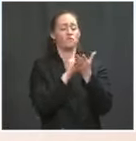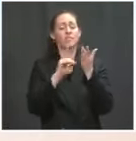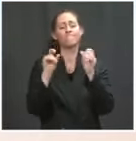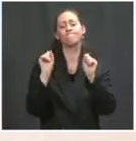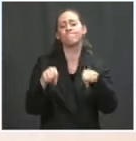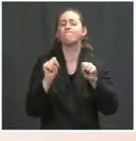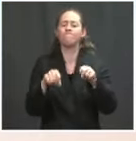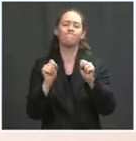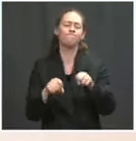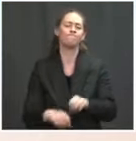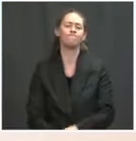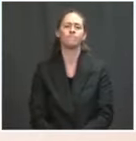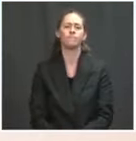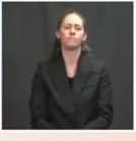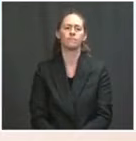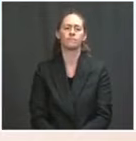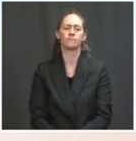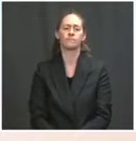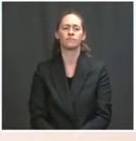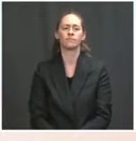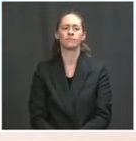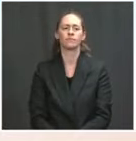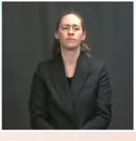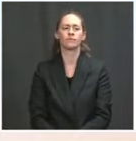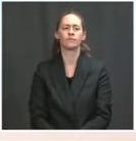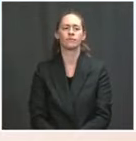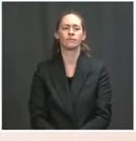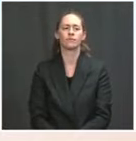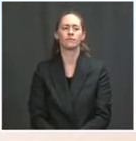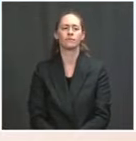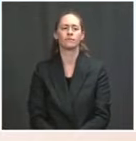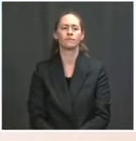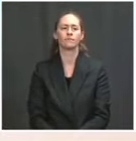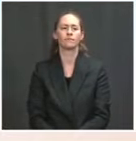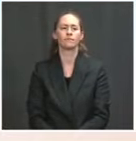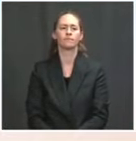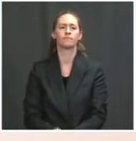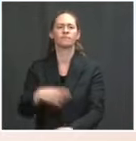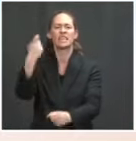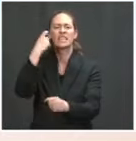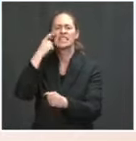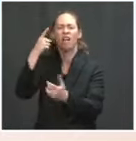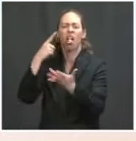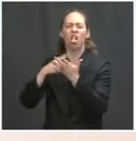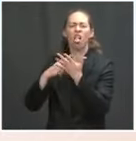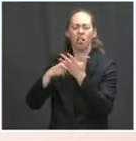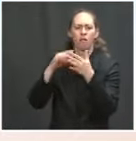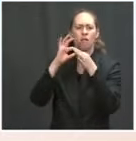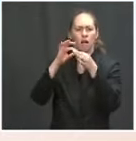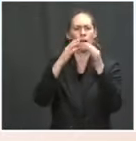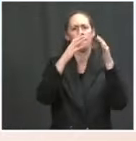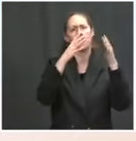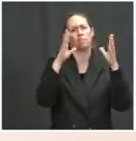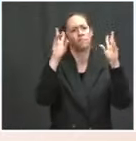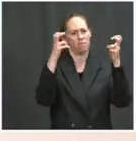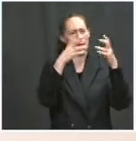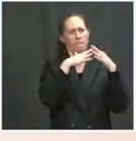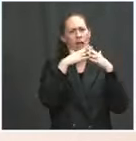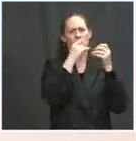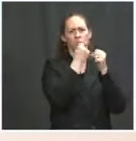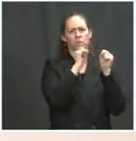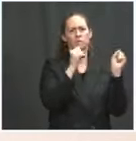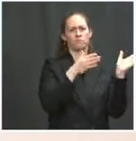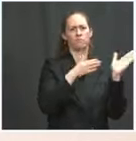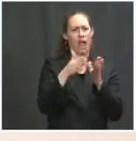the plans for the ARP funds through the fall to deal with some of the issues around hunger. How long do you